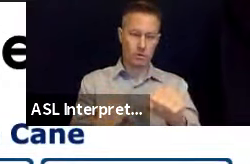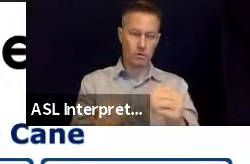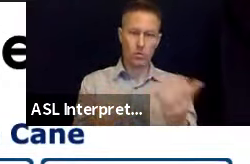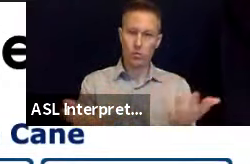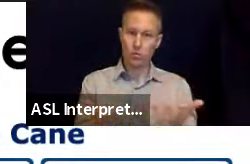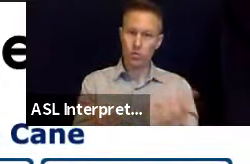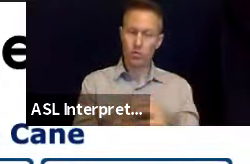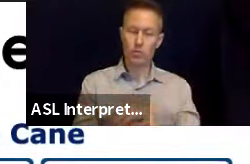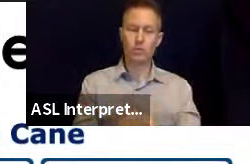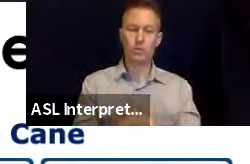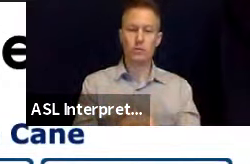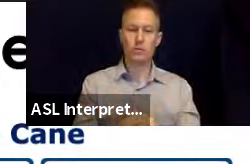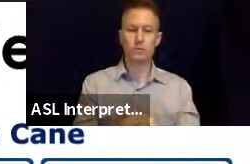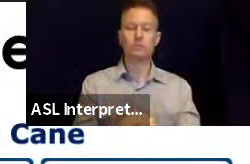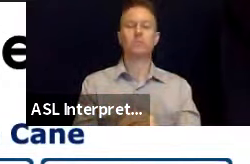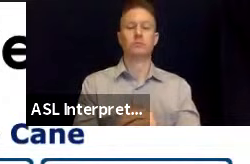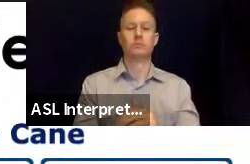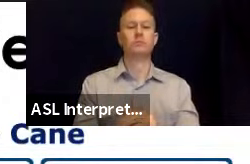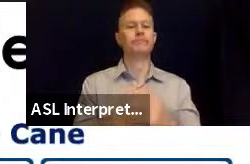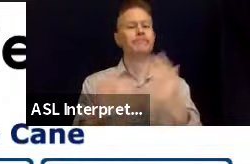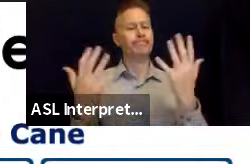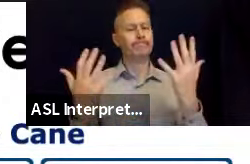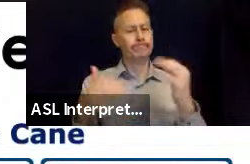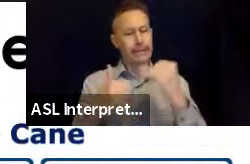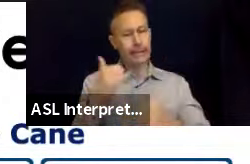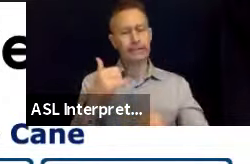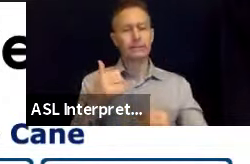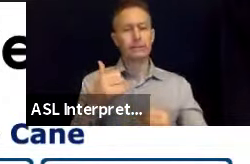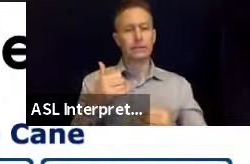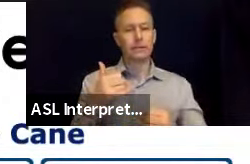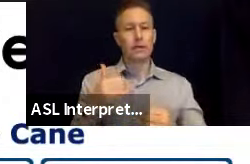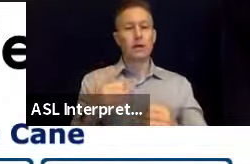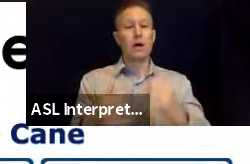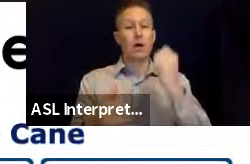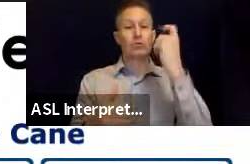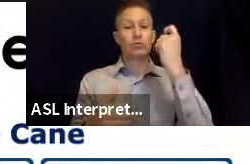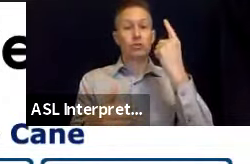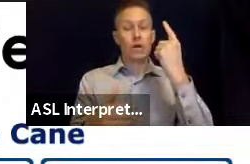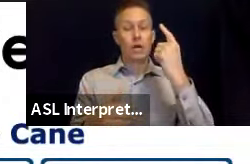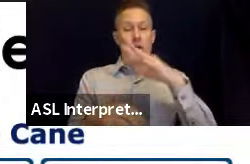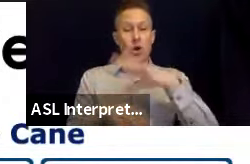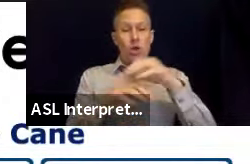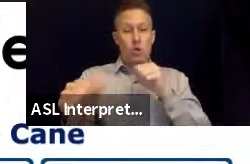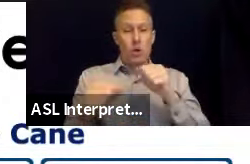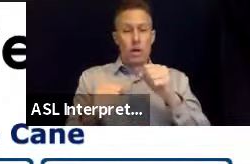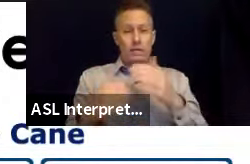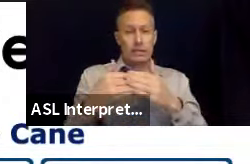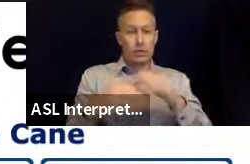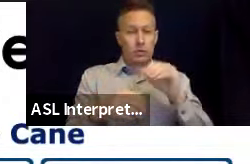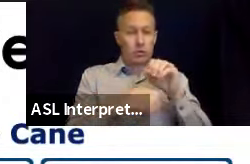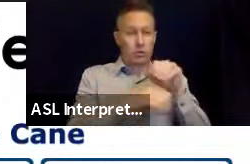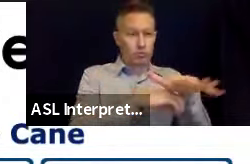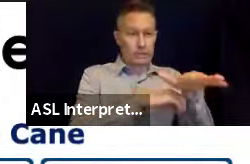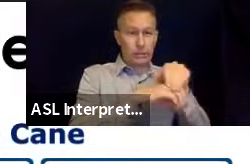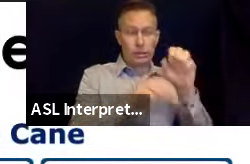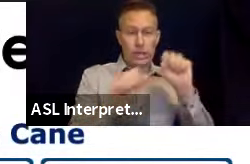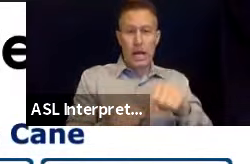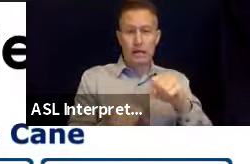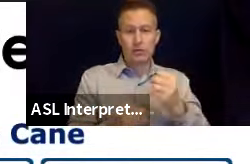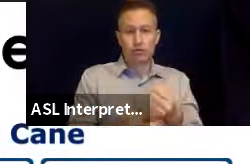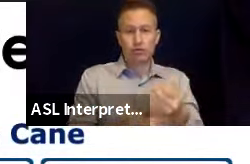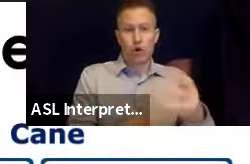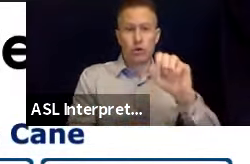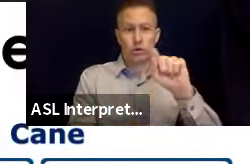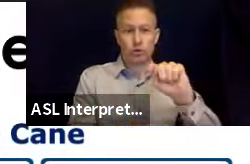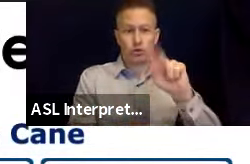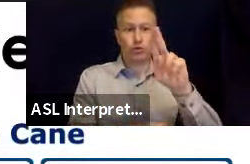Finally, a strong earthquake may cause a tsunami. If you are near the ocean during the earthquake, drop,